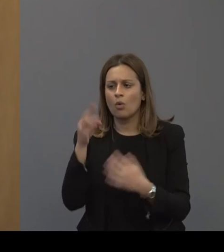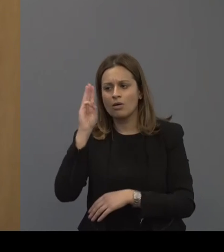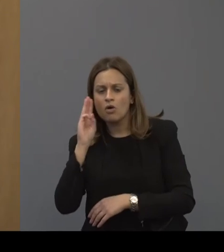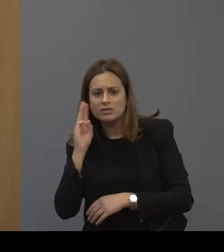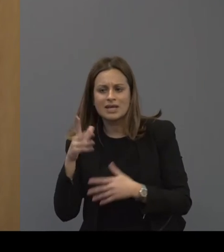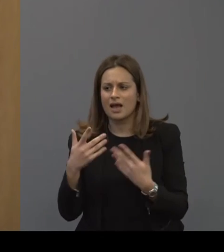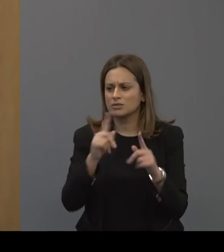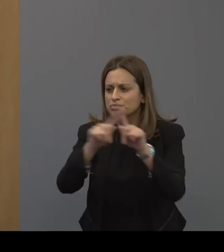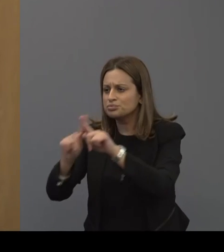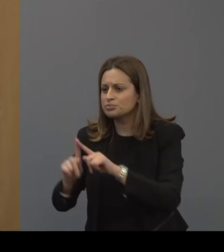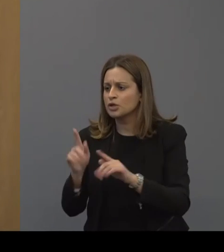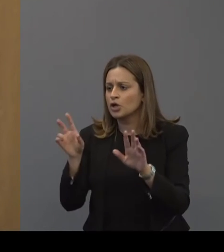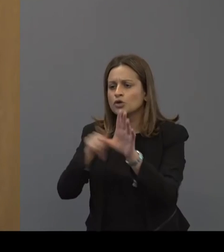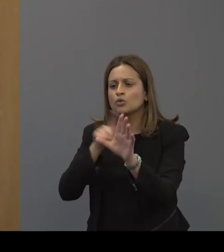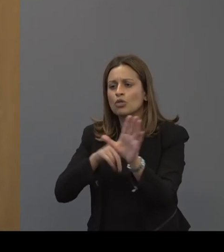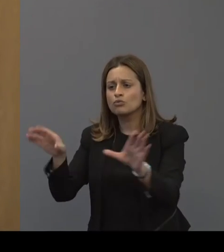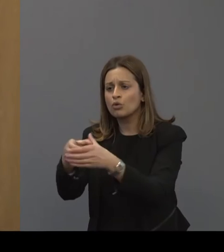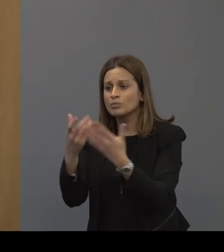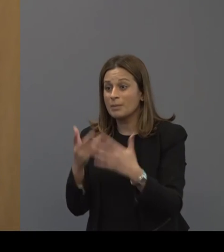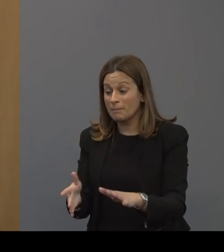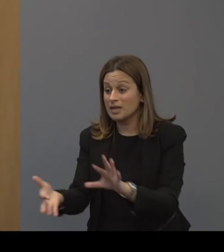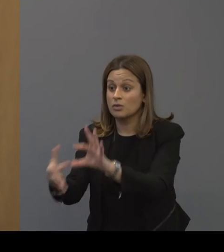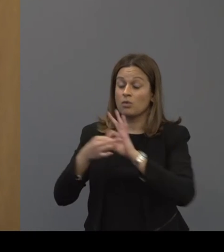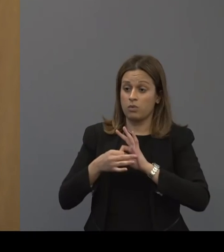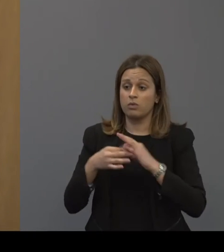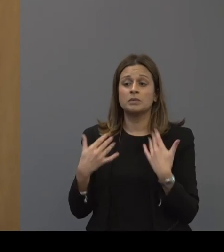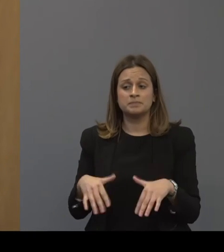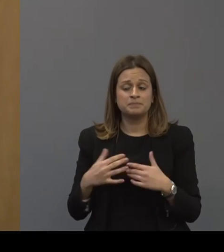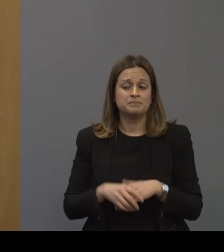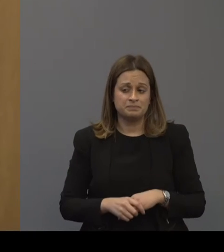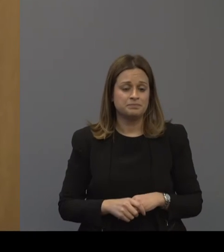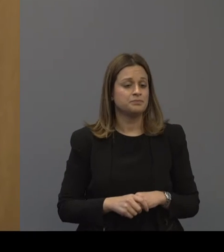or Girl Scouts or if you have other youth groups we've been able to engage with them.